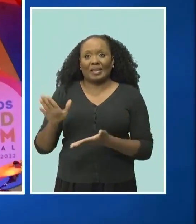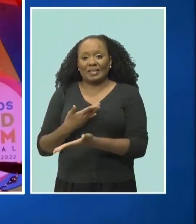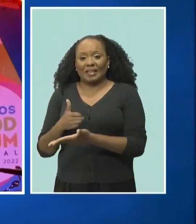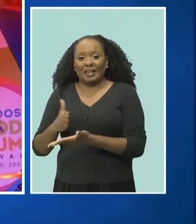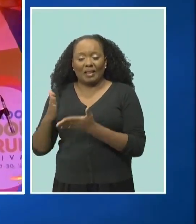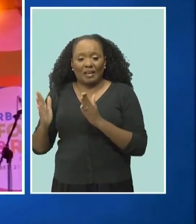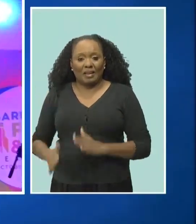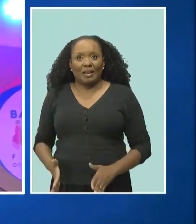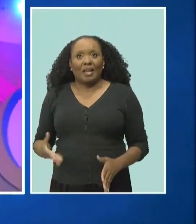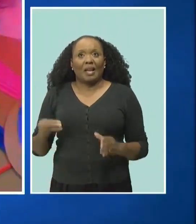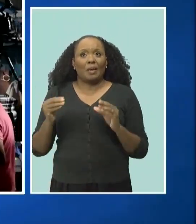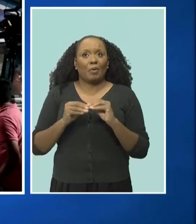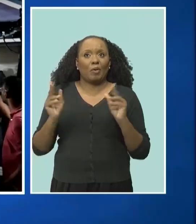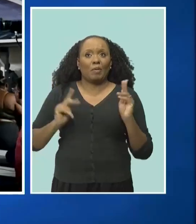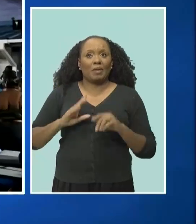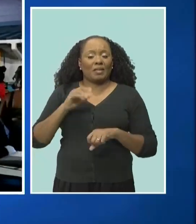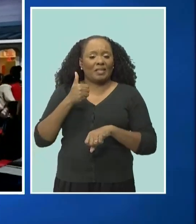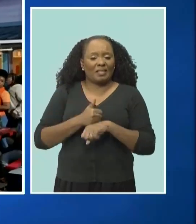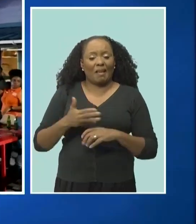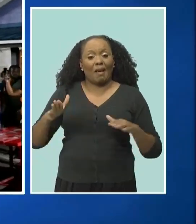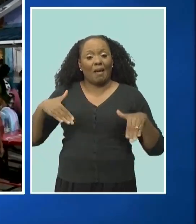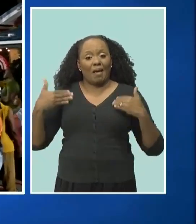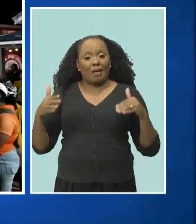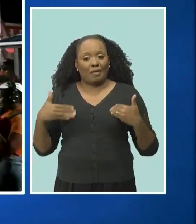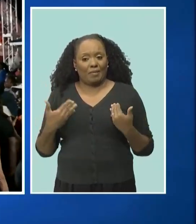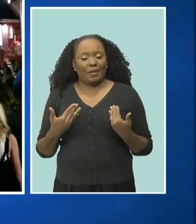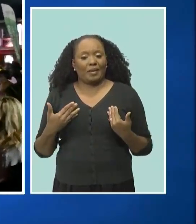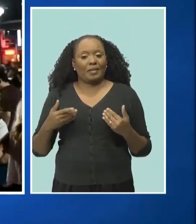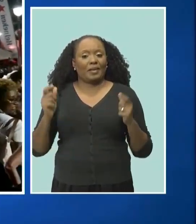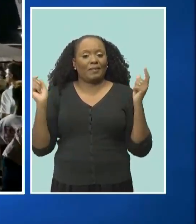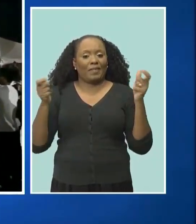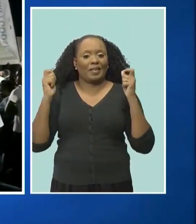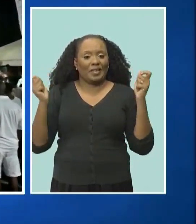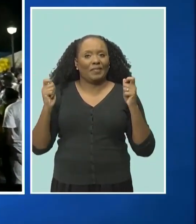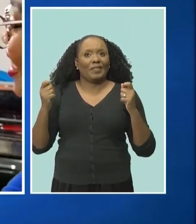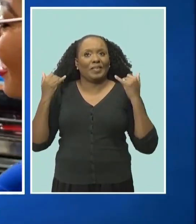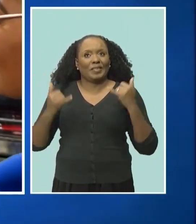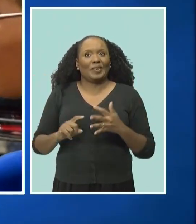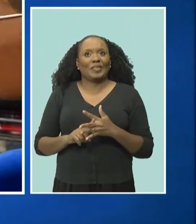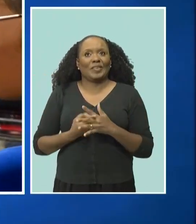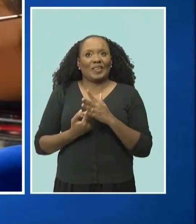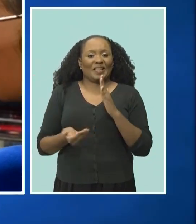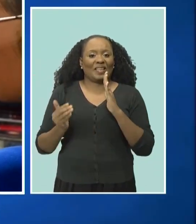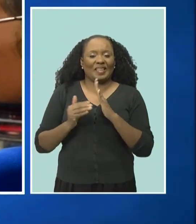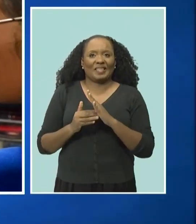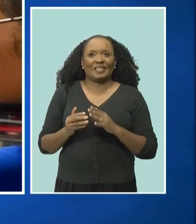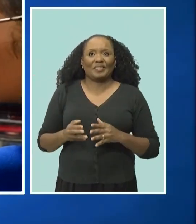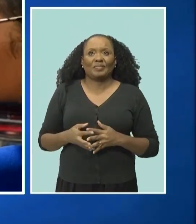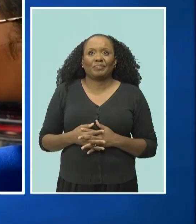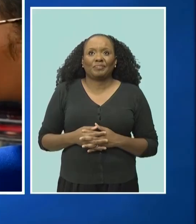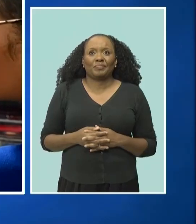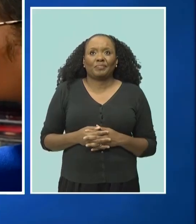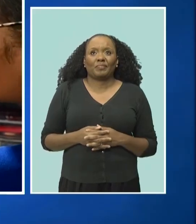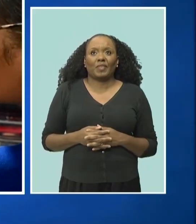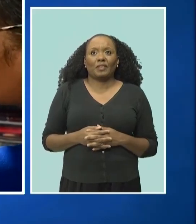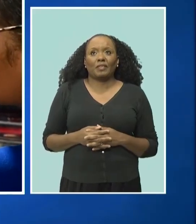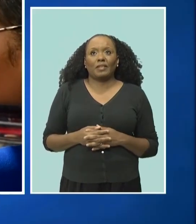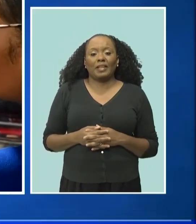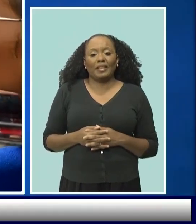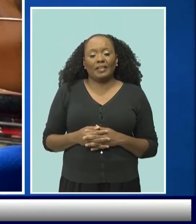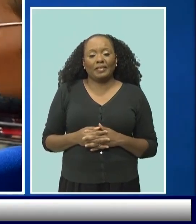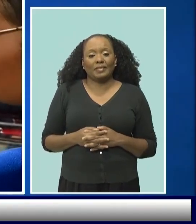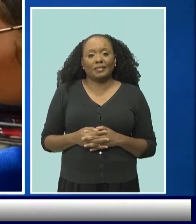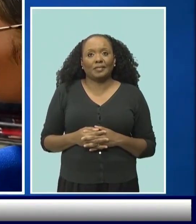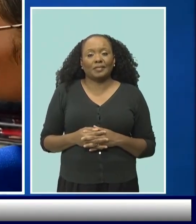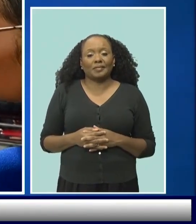more patrons, happy for the return of the festival after two years. It feels so good. Food is really like my element